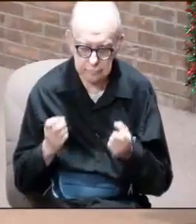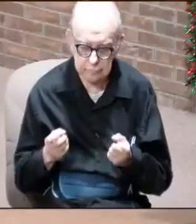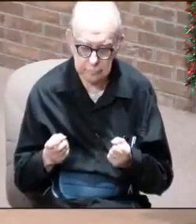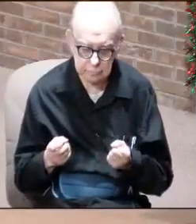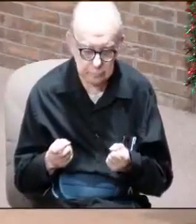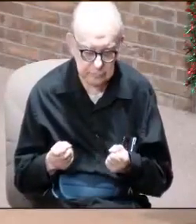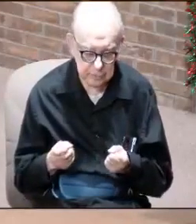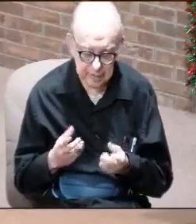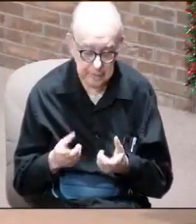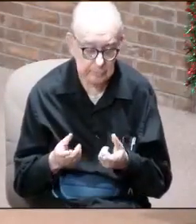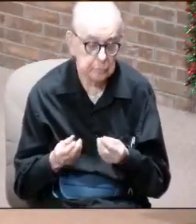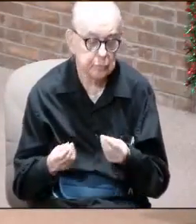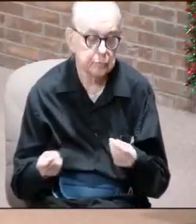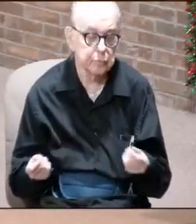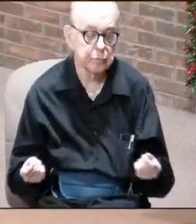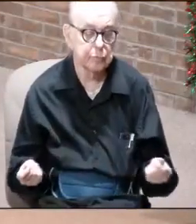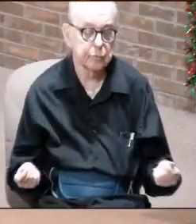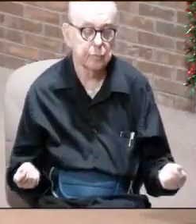wilts away.